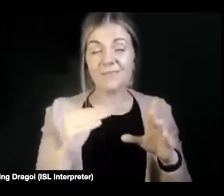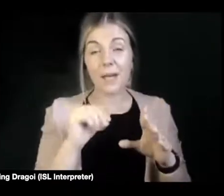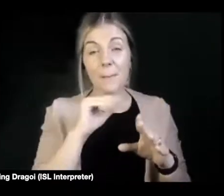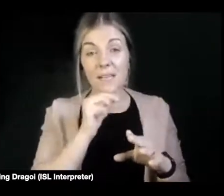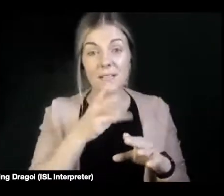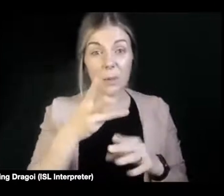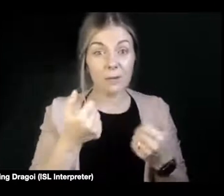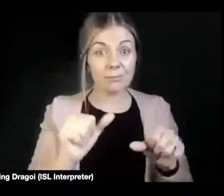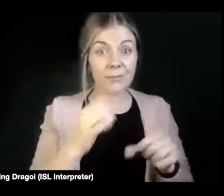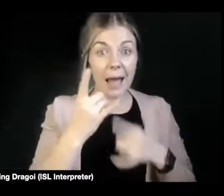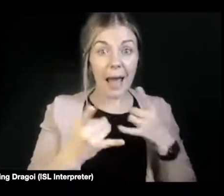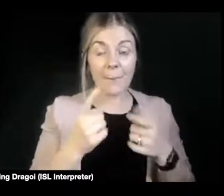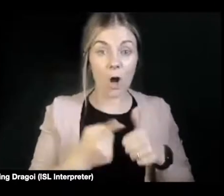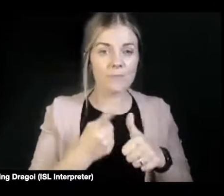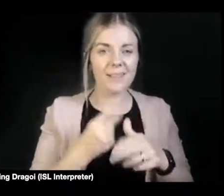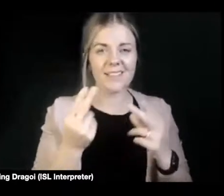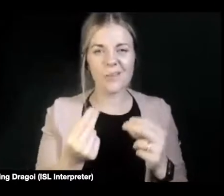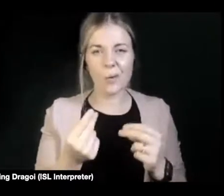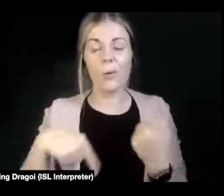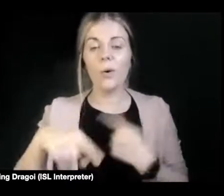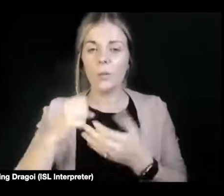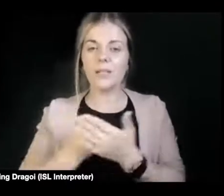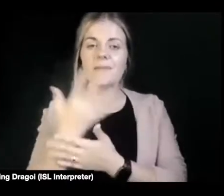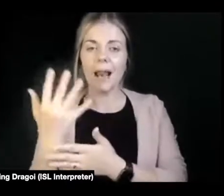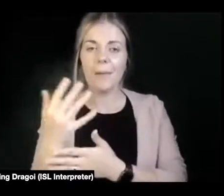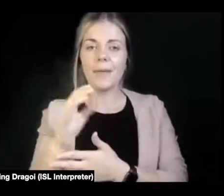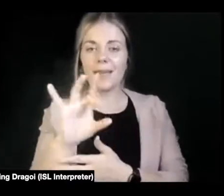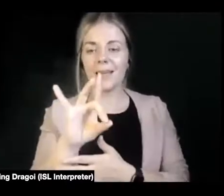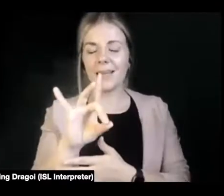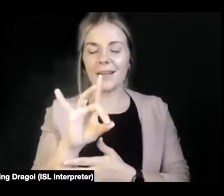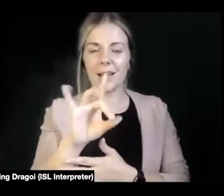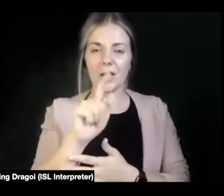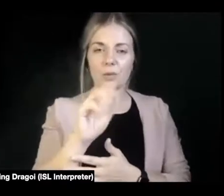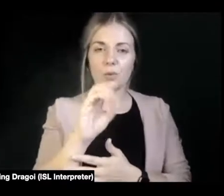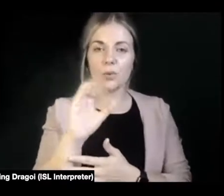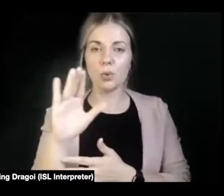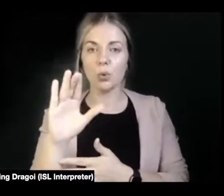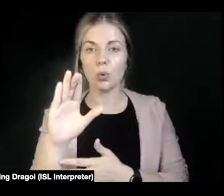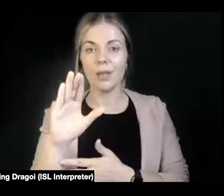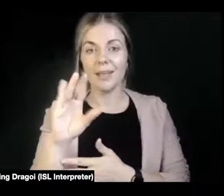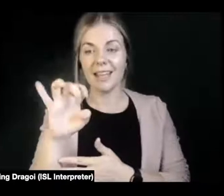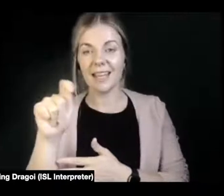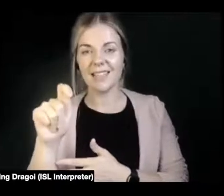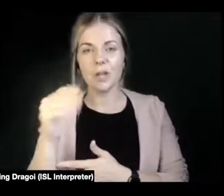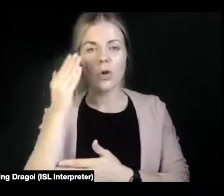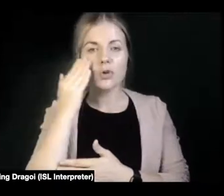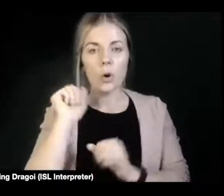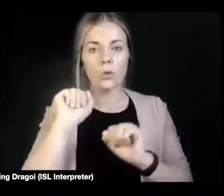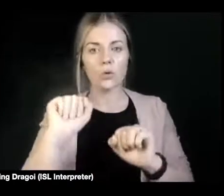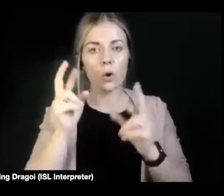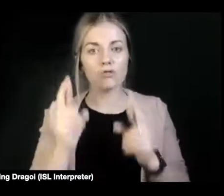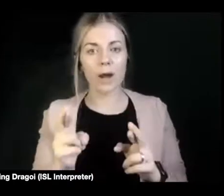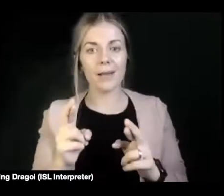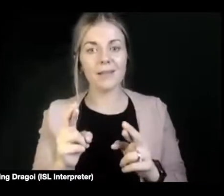And we are developing toolkits that, again, know your rights guide for disabled people. And on the flip side of that, then around